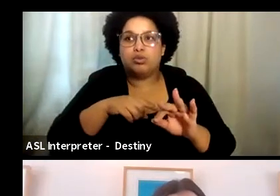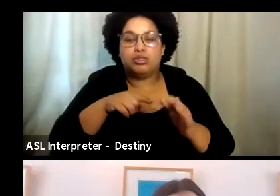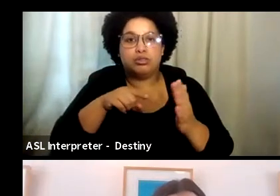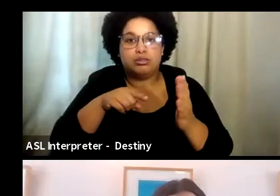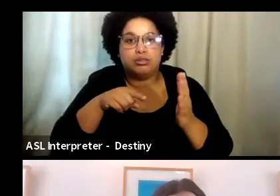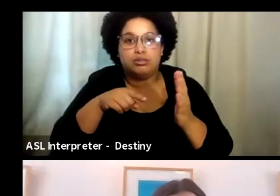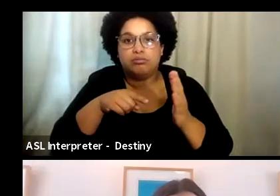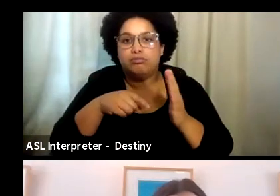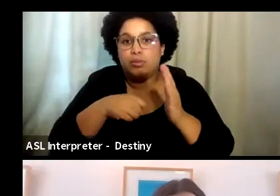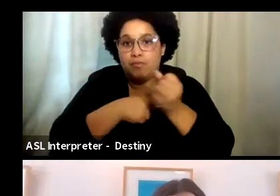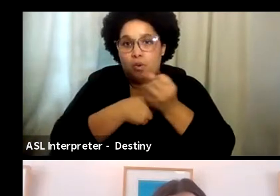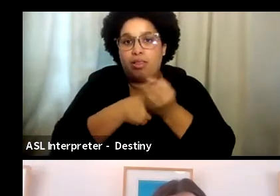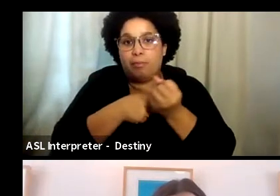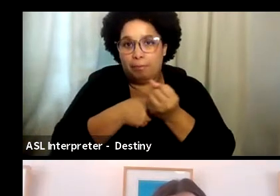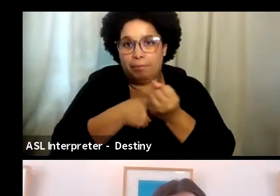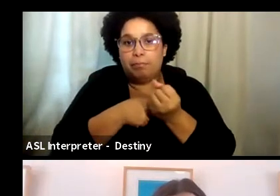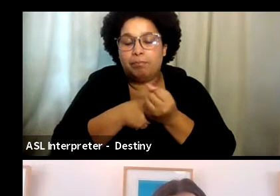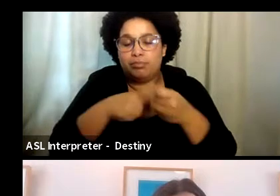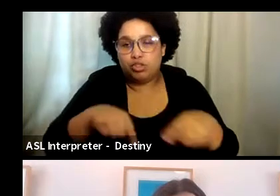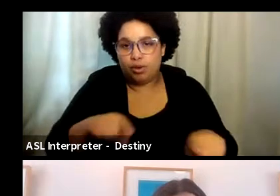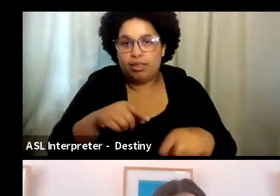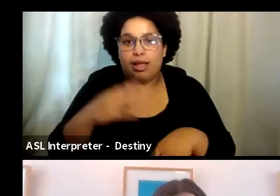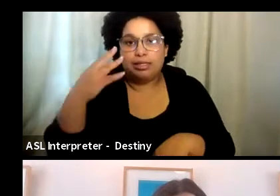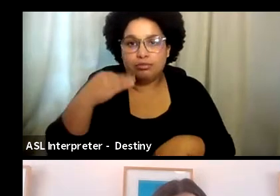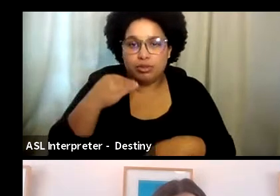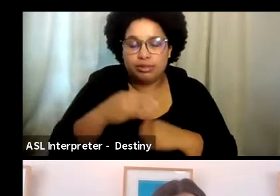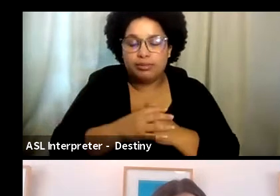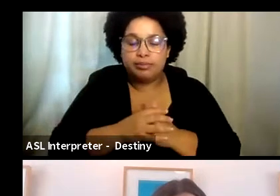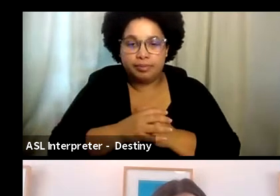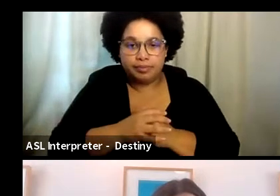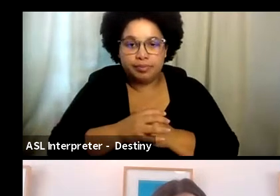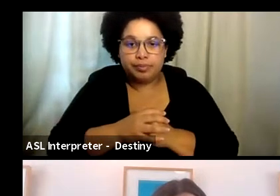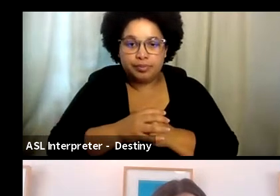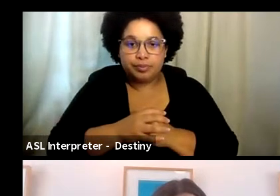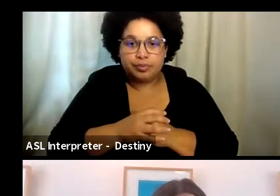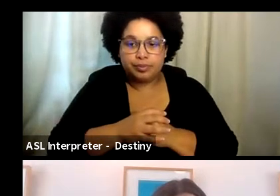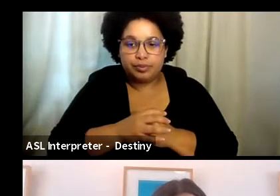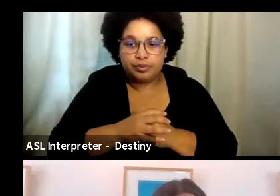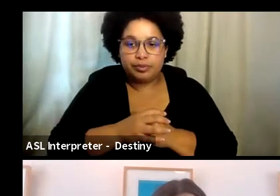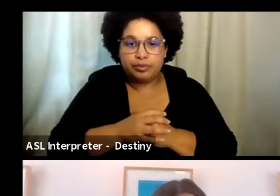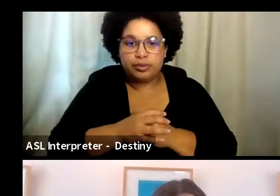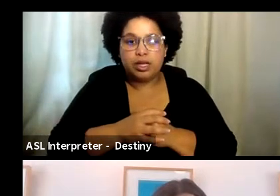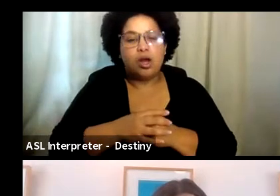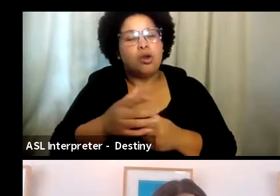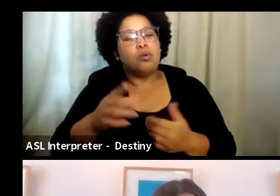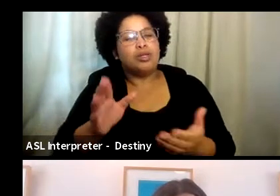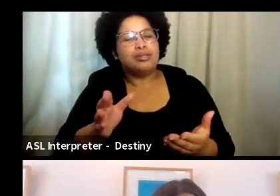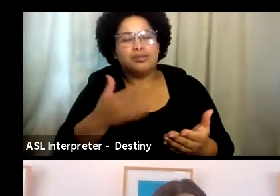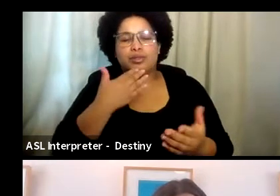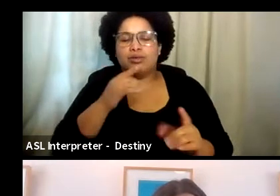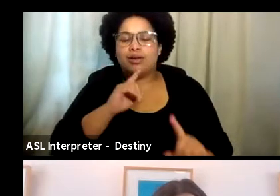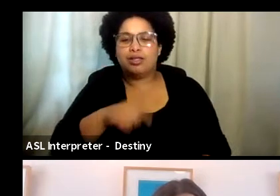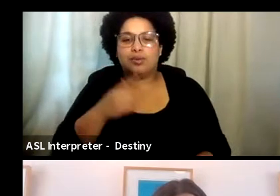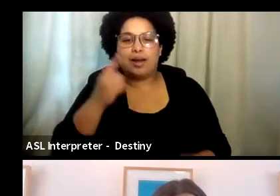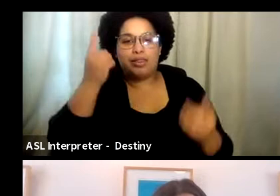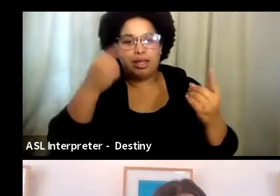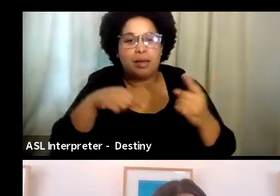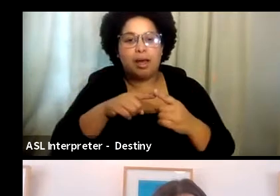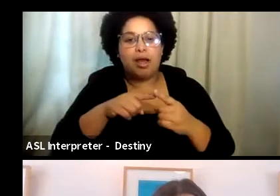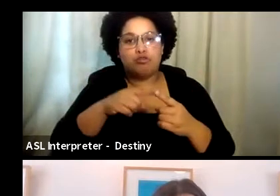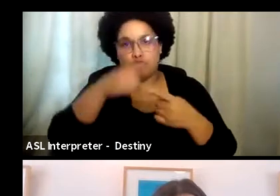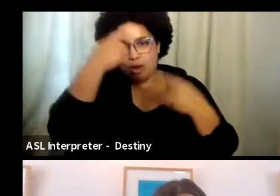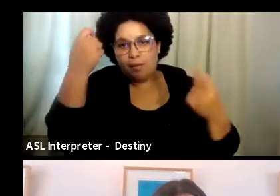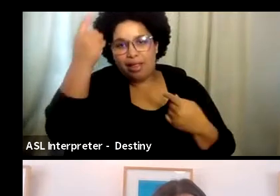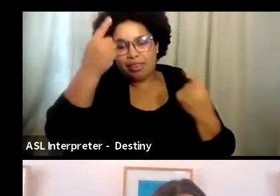uh, great questions and great answers on that one. And I think when you're talking about trauma, what comes up for me is about minors, uh,